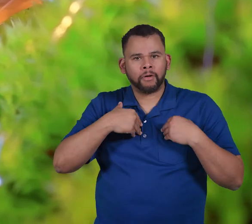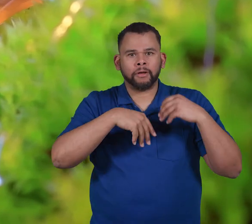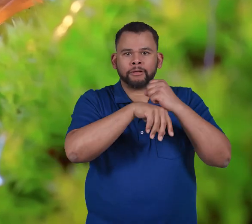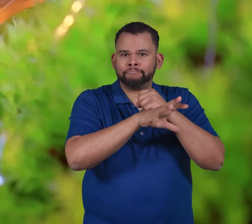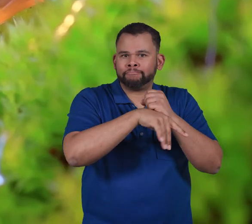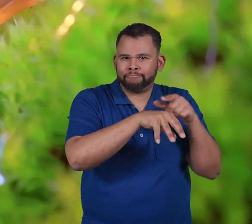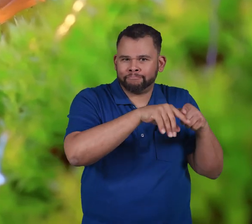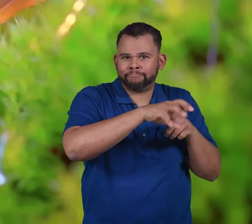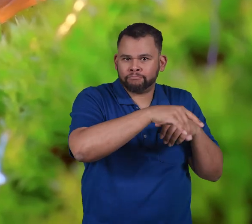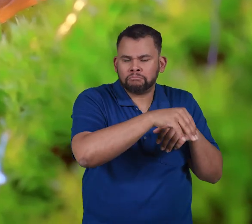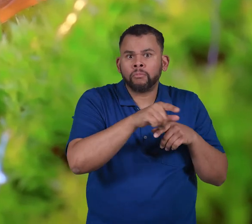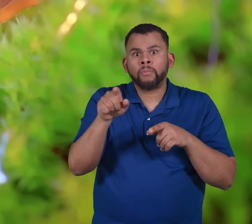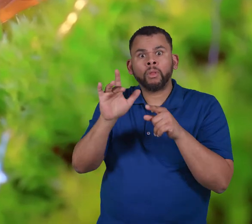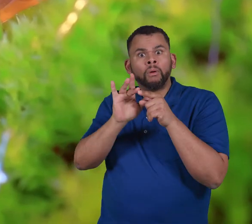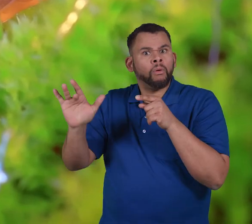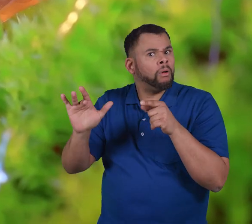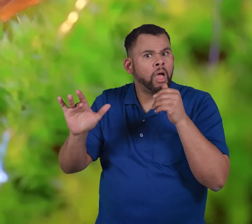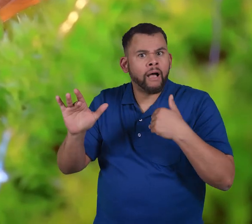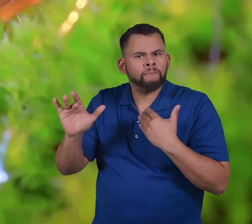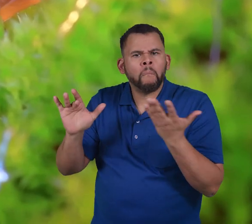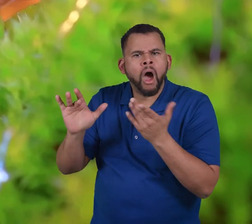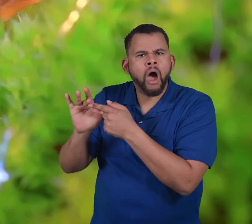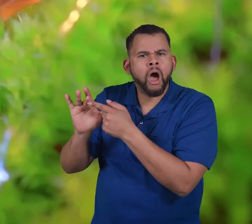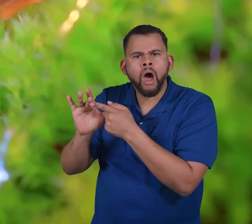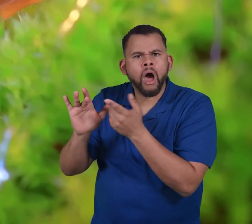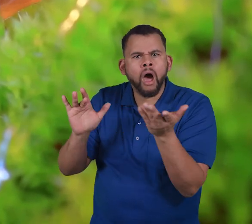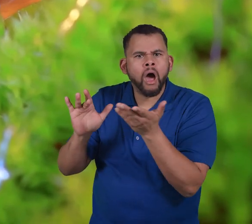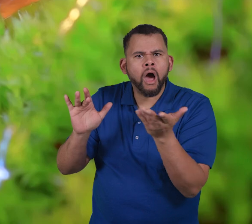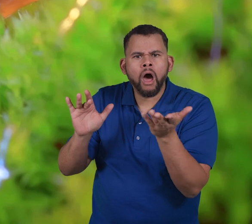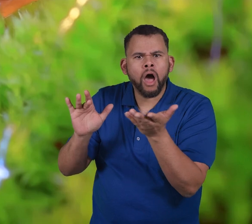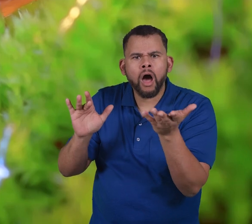blank, but some do have tentacles.